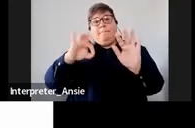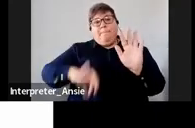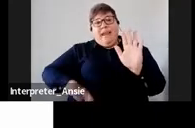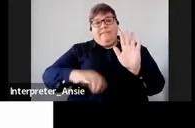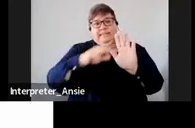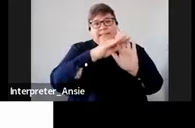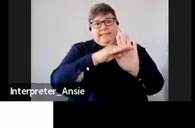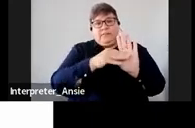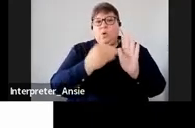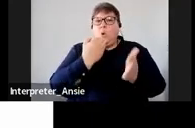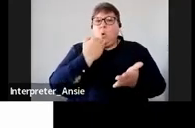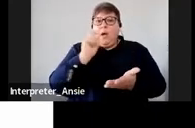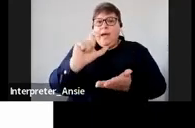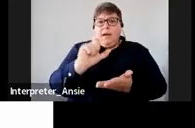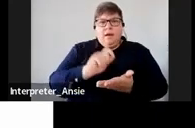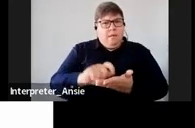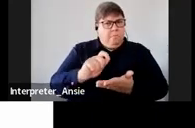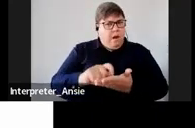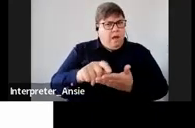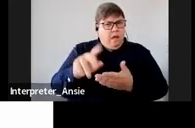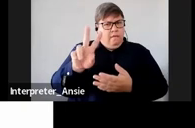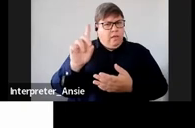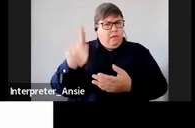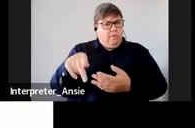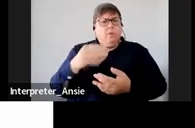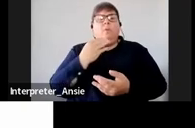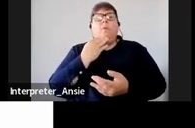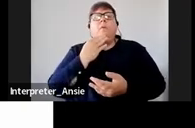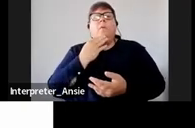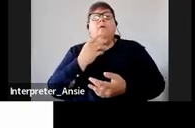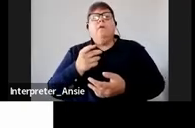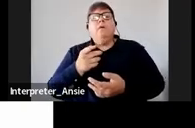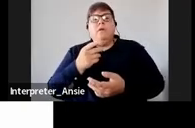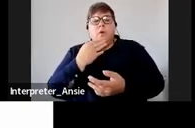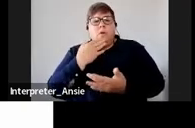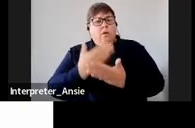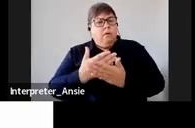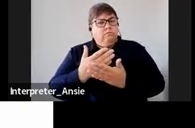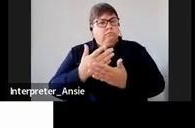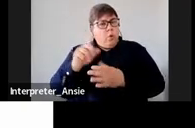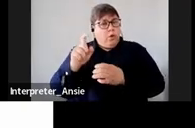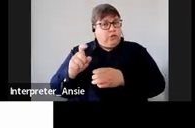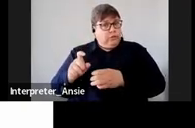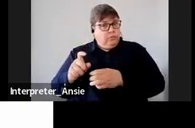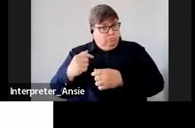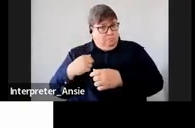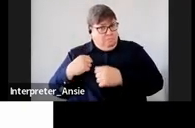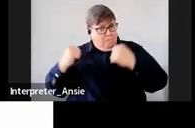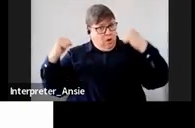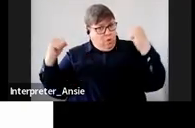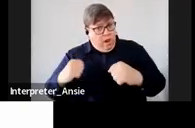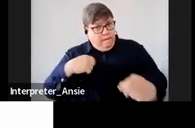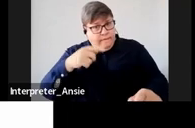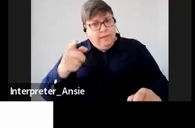may apply I'm sure you are asking yourself yes you've got other past issues that you want to regularize and the question is do I qualify can I apply